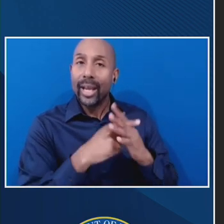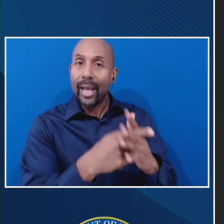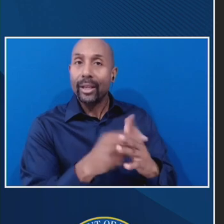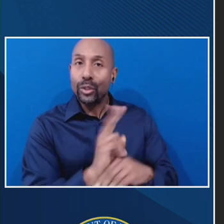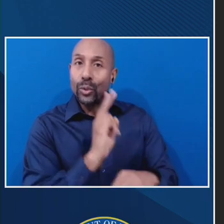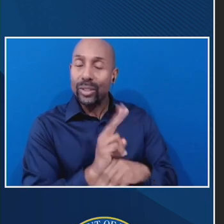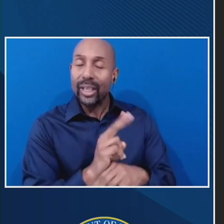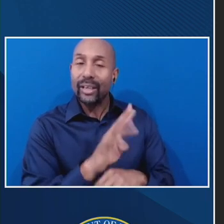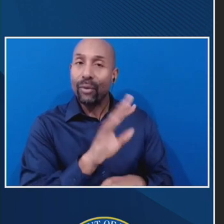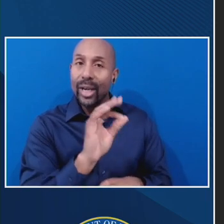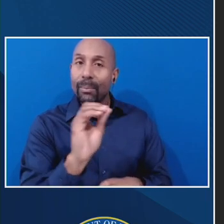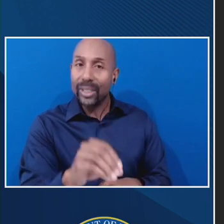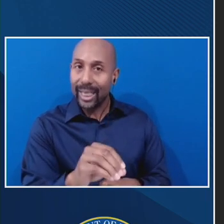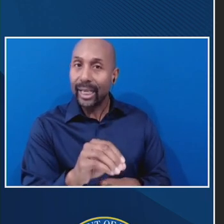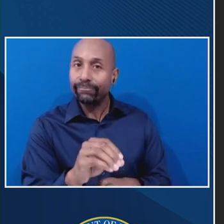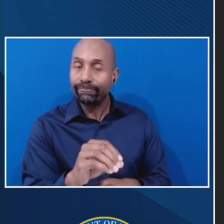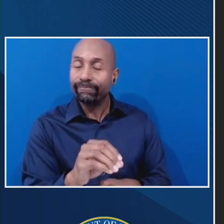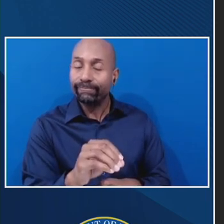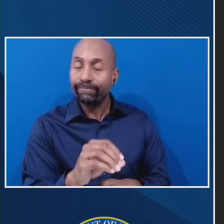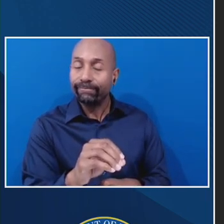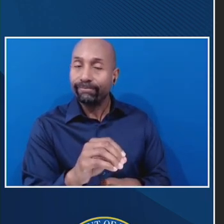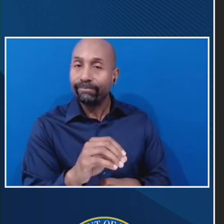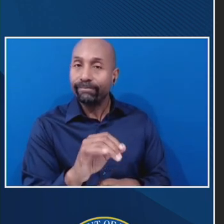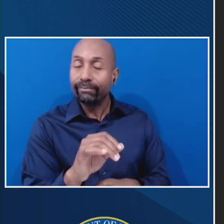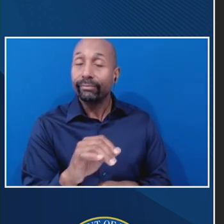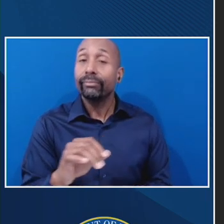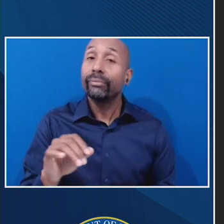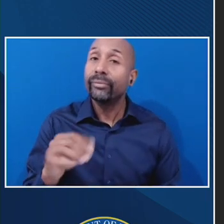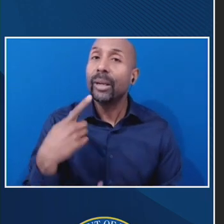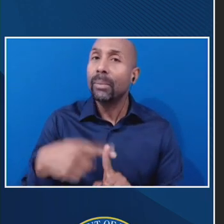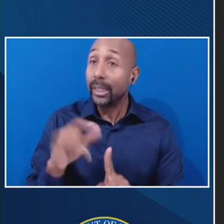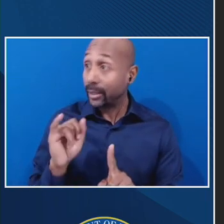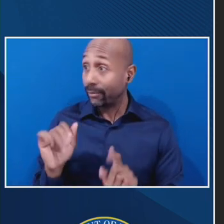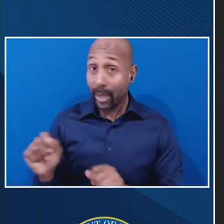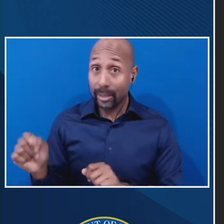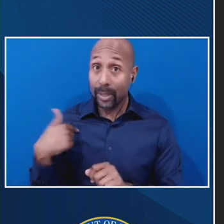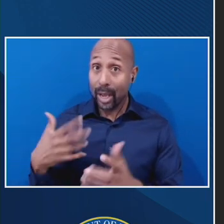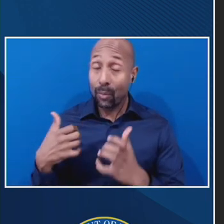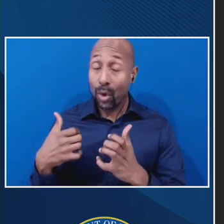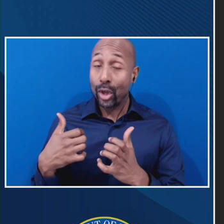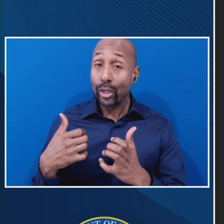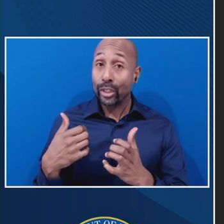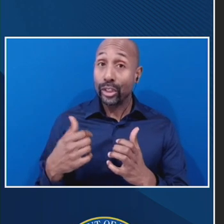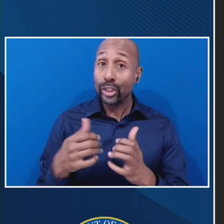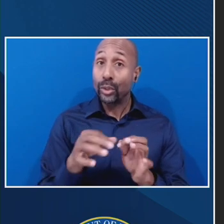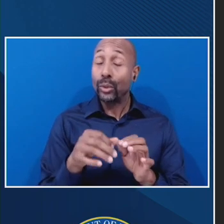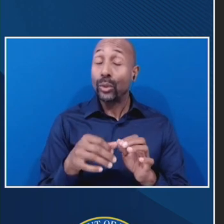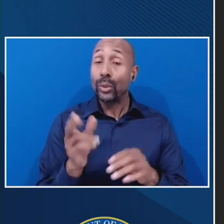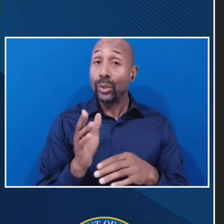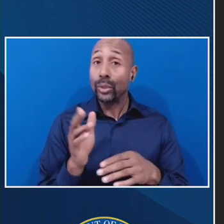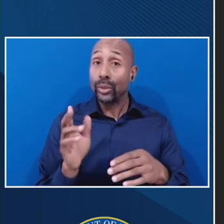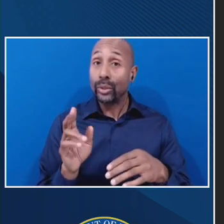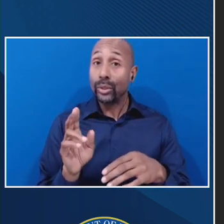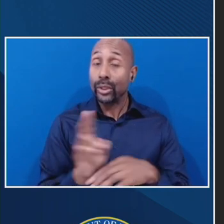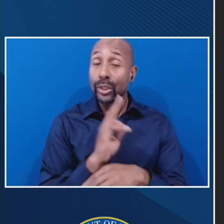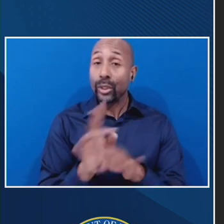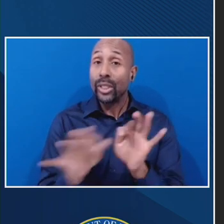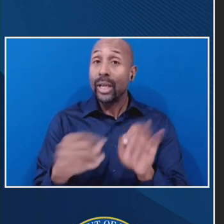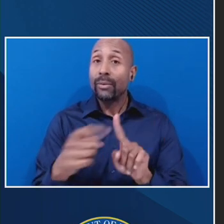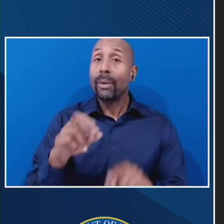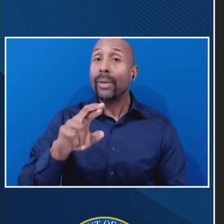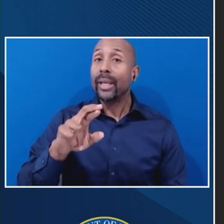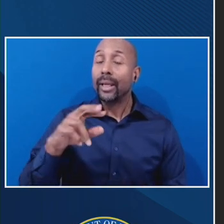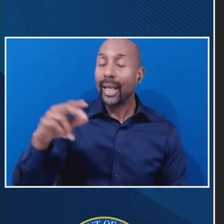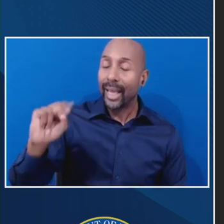49% change. Um, and I, if I can, I'd like to share the language from the NPRM on this from 2020, um,